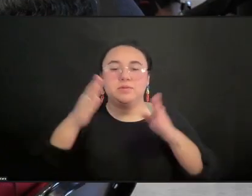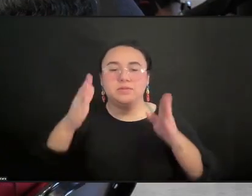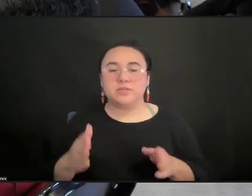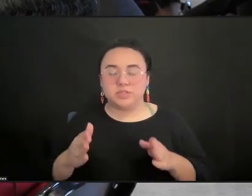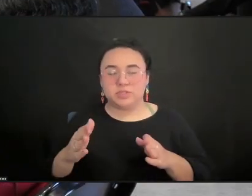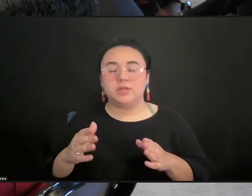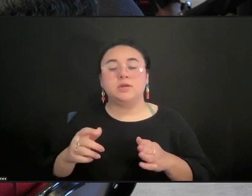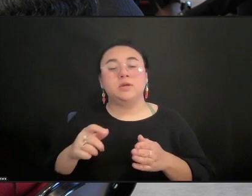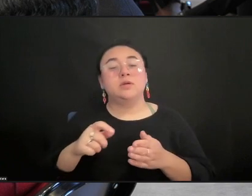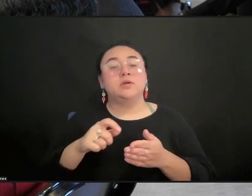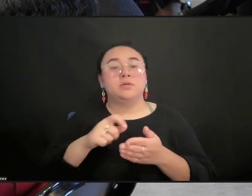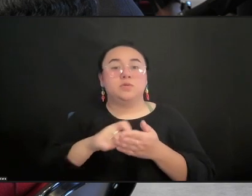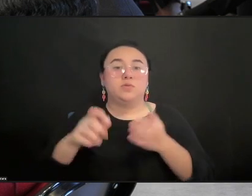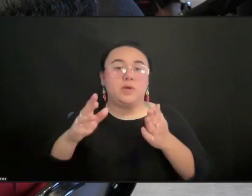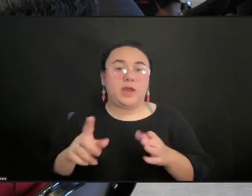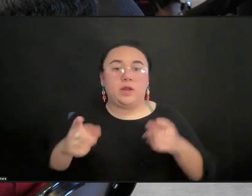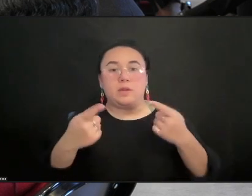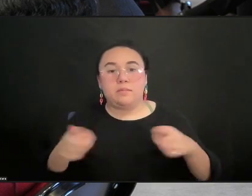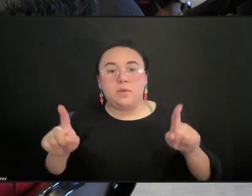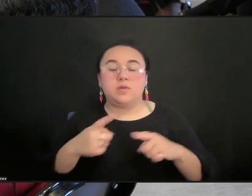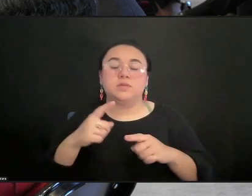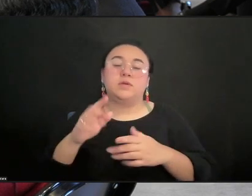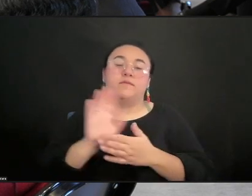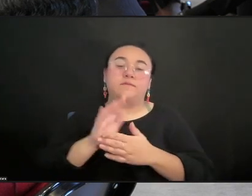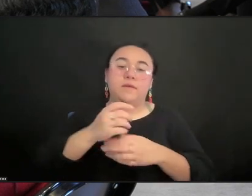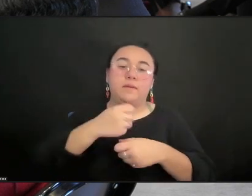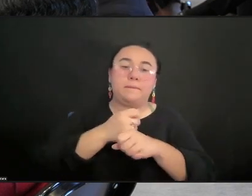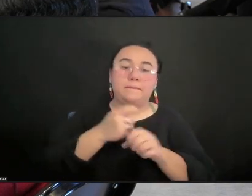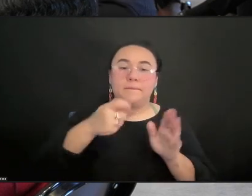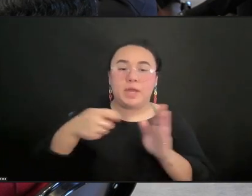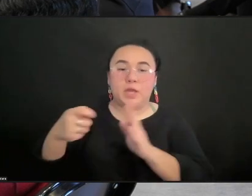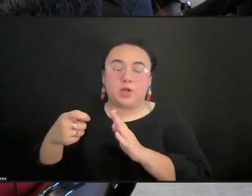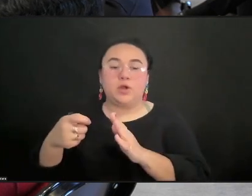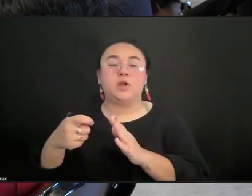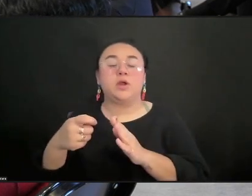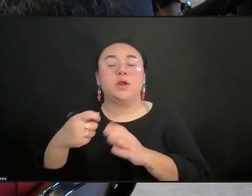filmmaker, interdisciplinary artist, and the creator of The Healing Project.